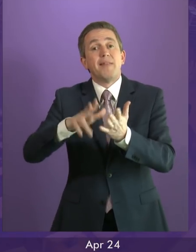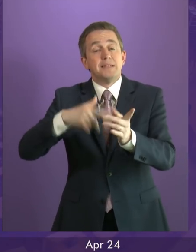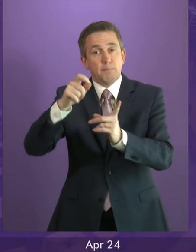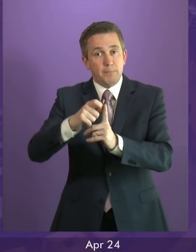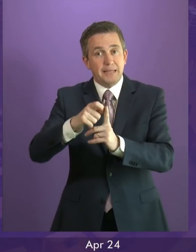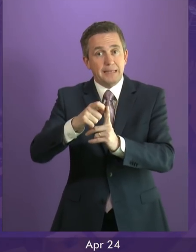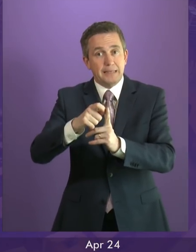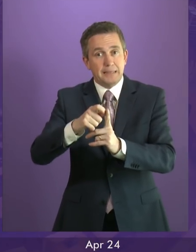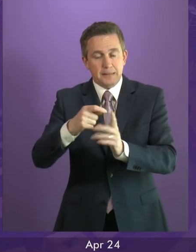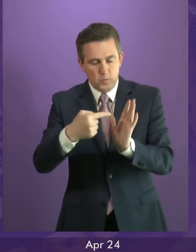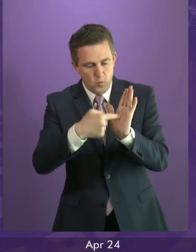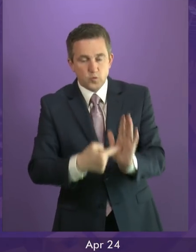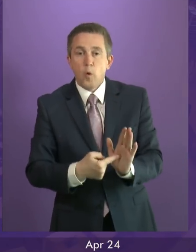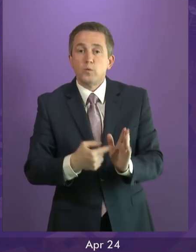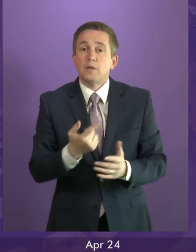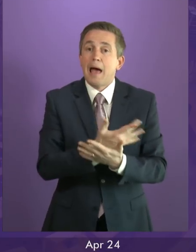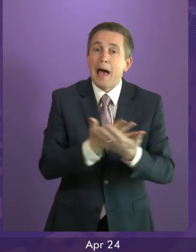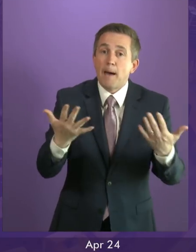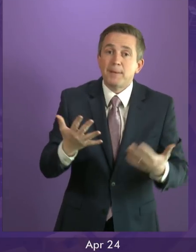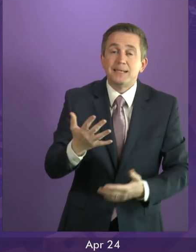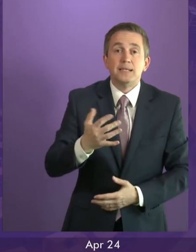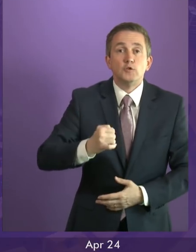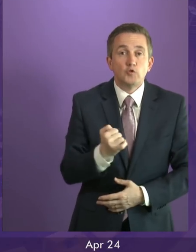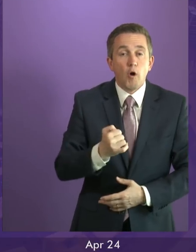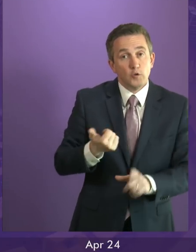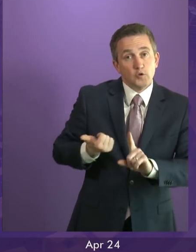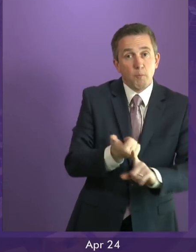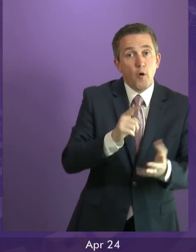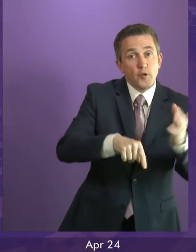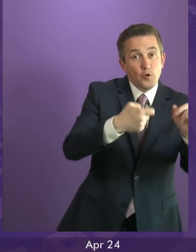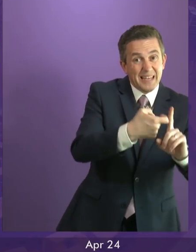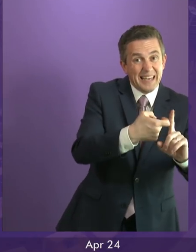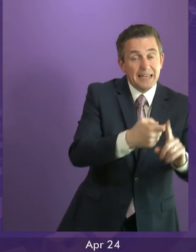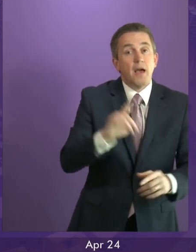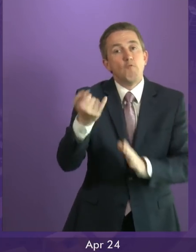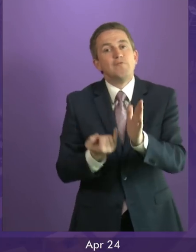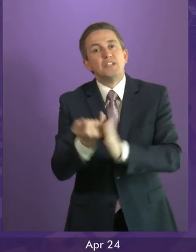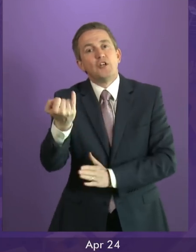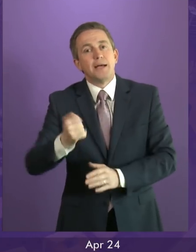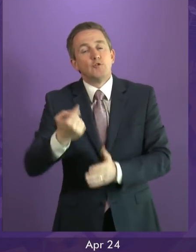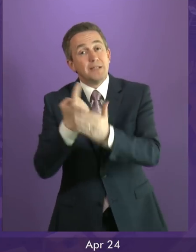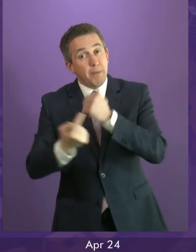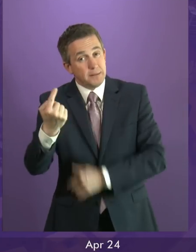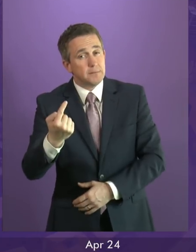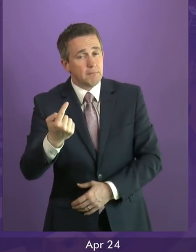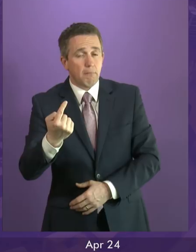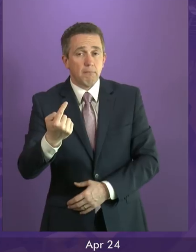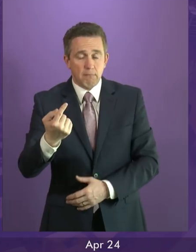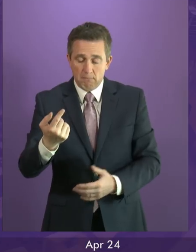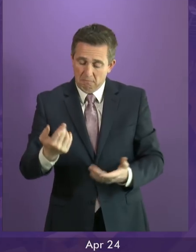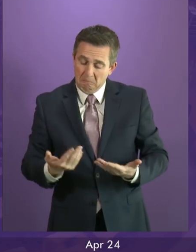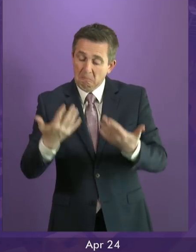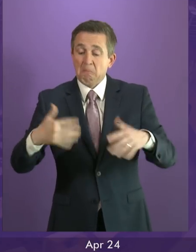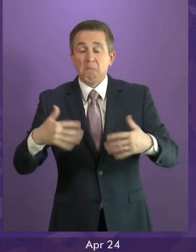more overwhelming majority of Scots support the Union and reject independence. Now, given the First Minister is